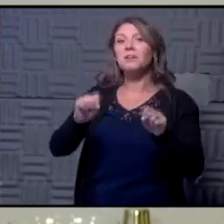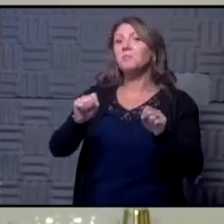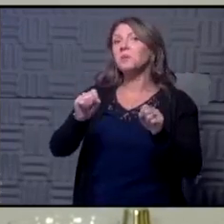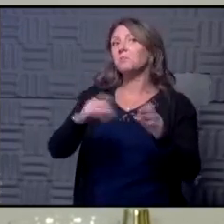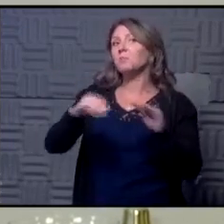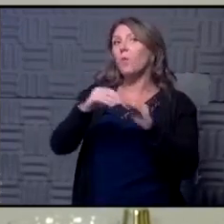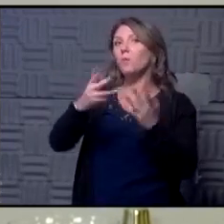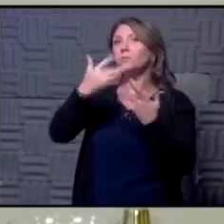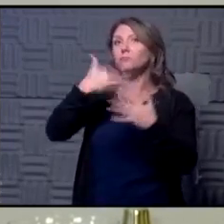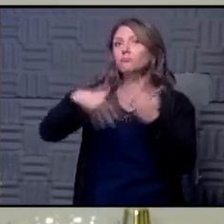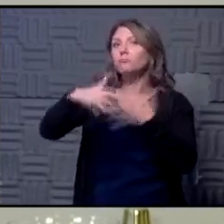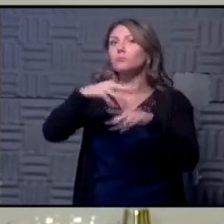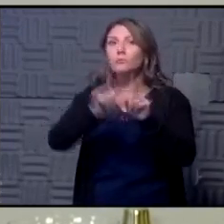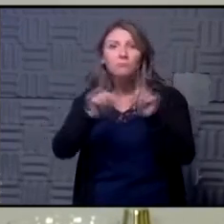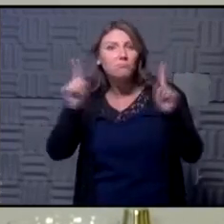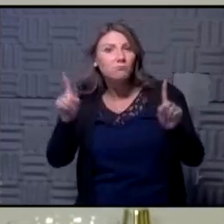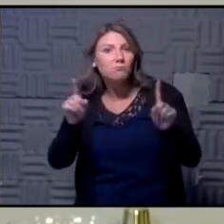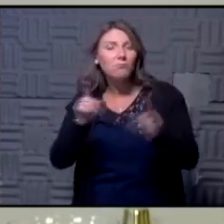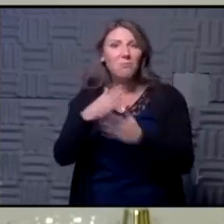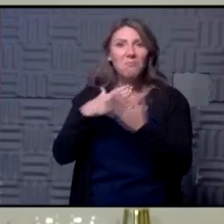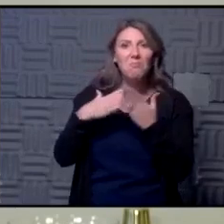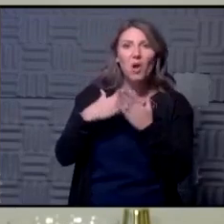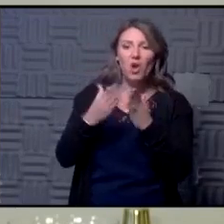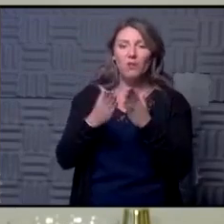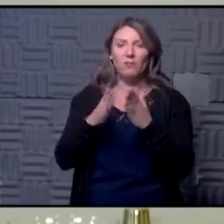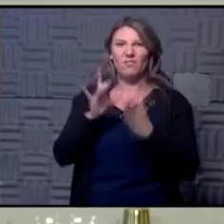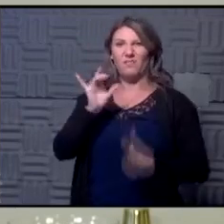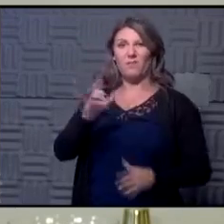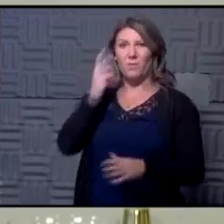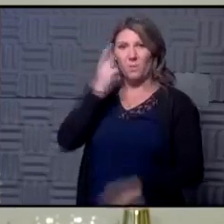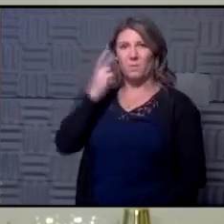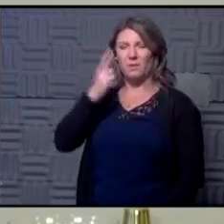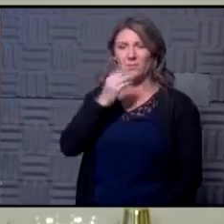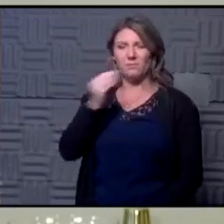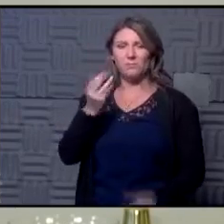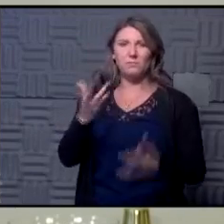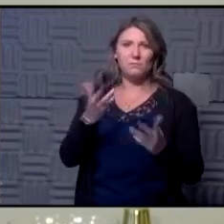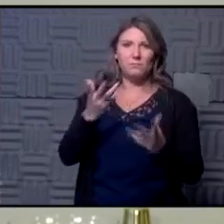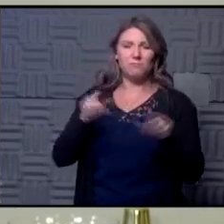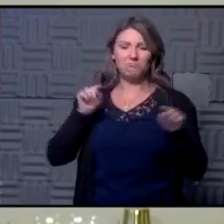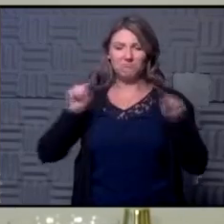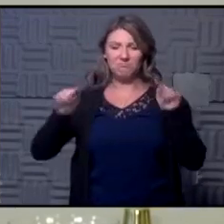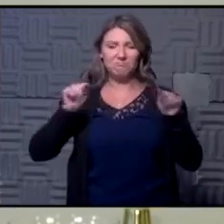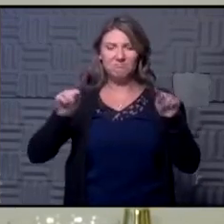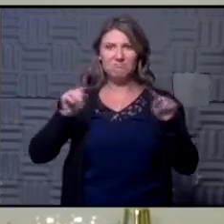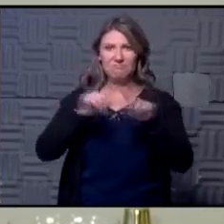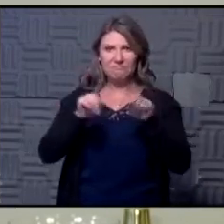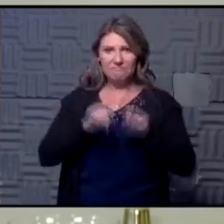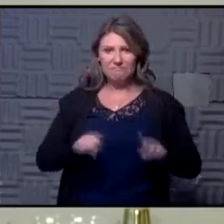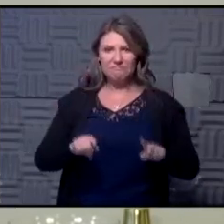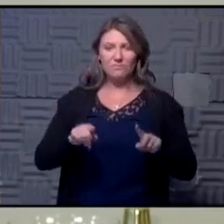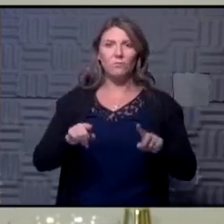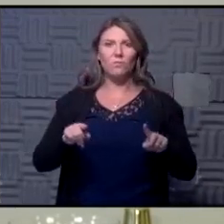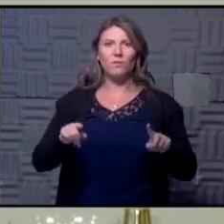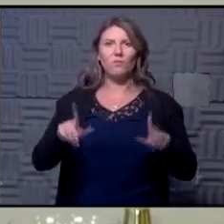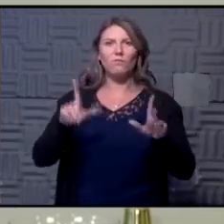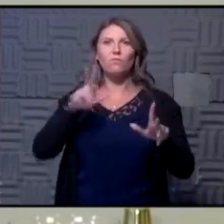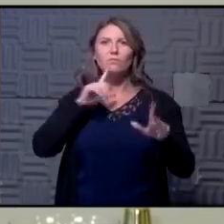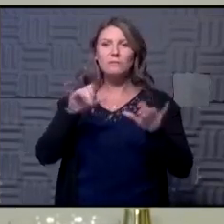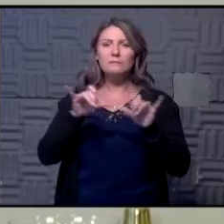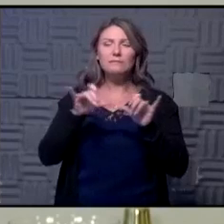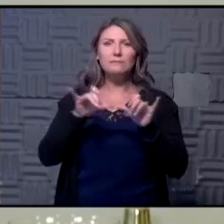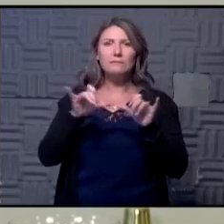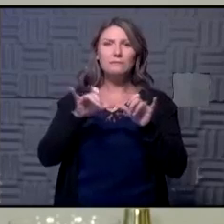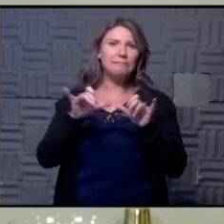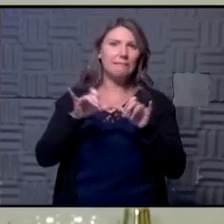socially distanced and so I think part of the motivation as we looked at at as they looked at different size venues was to look at the